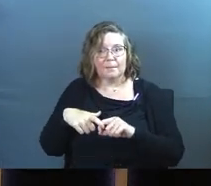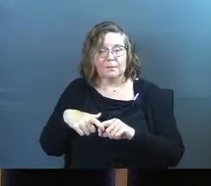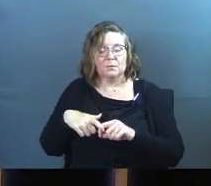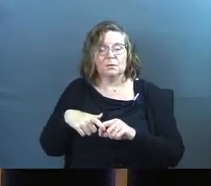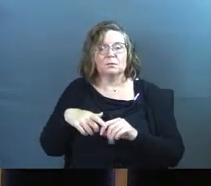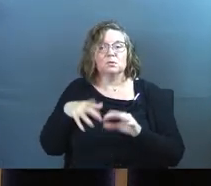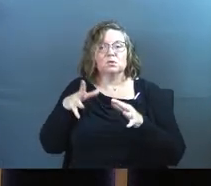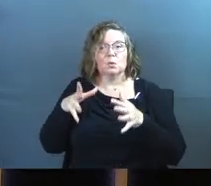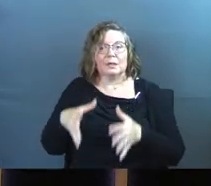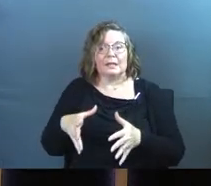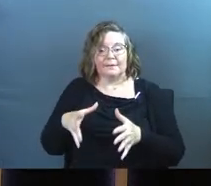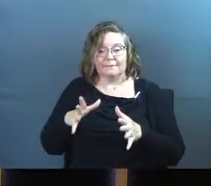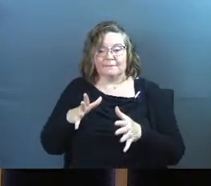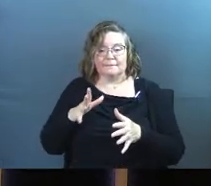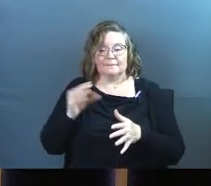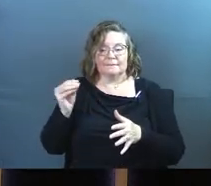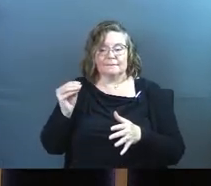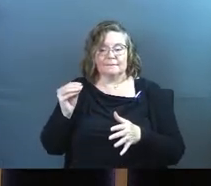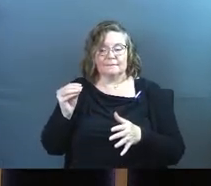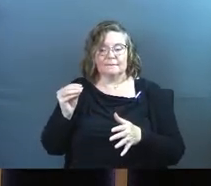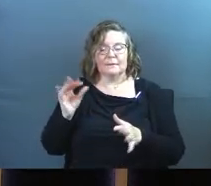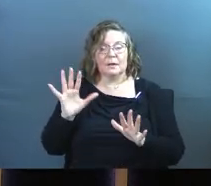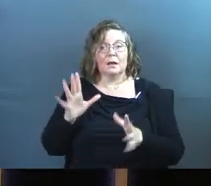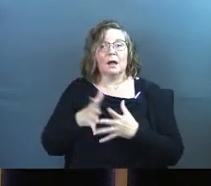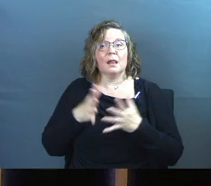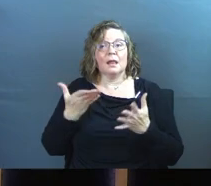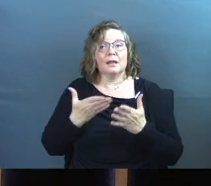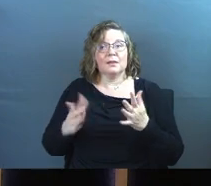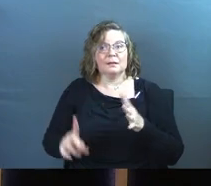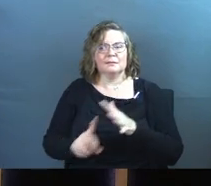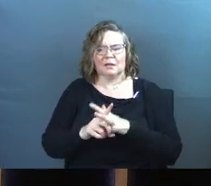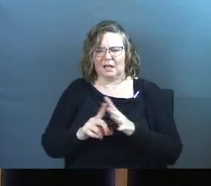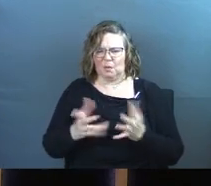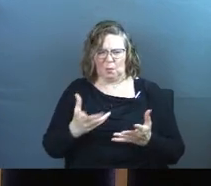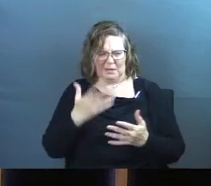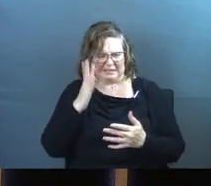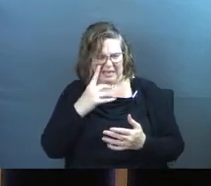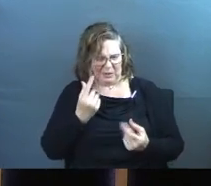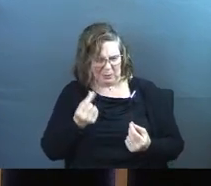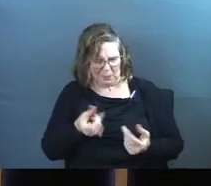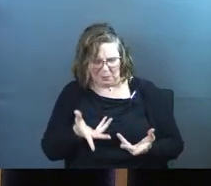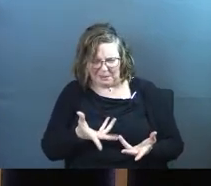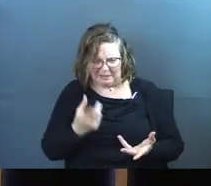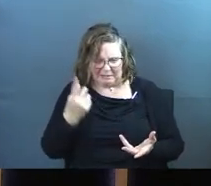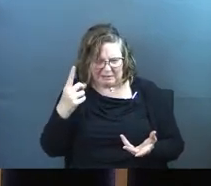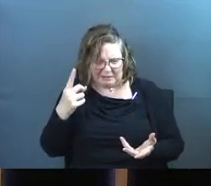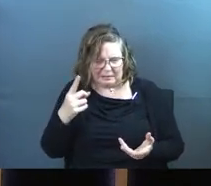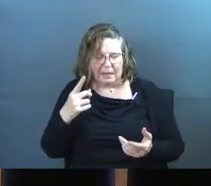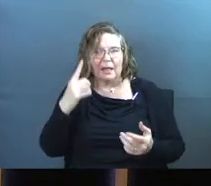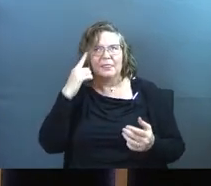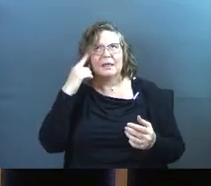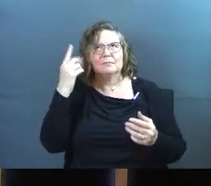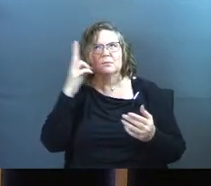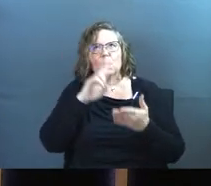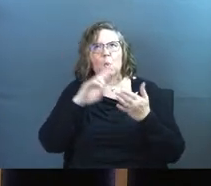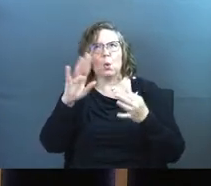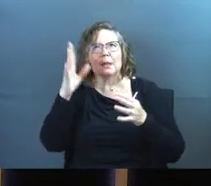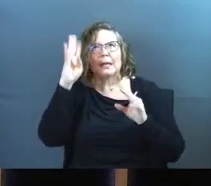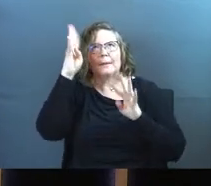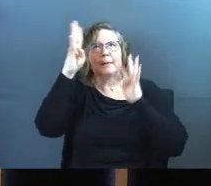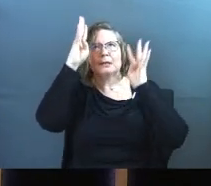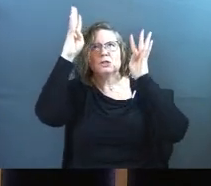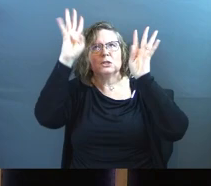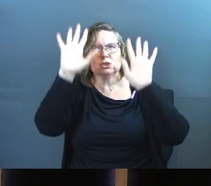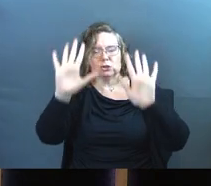to leave it going. And a lot of things come in like, what is God doing here? Like exercise your holy imagination